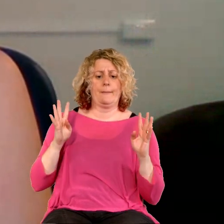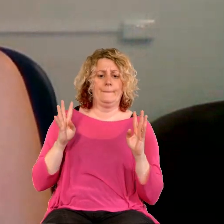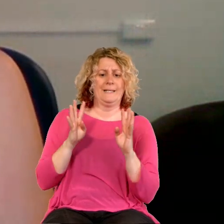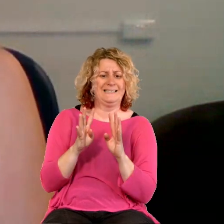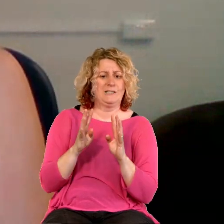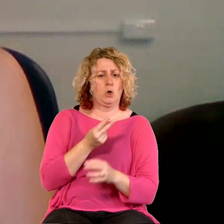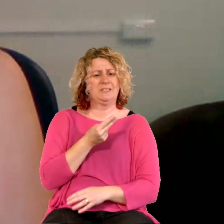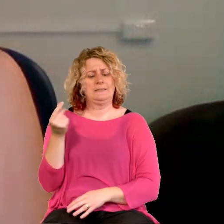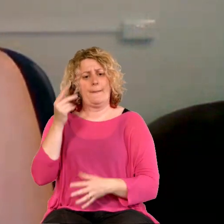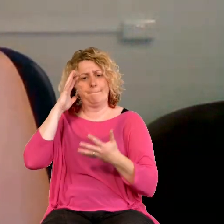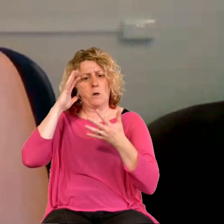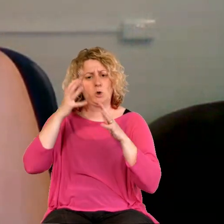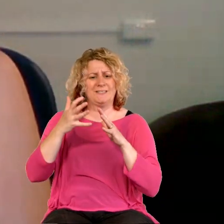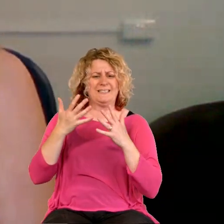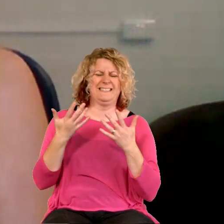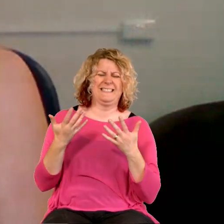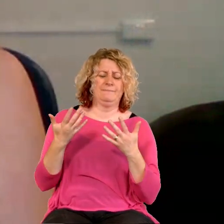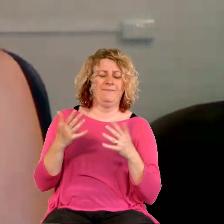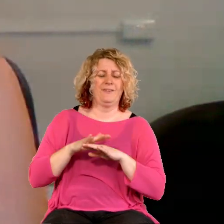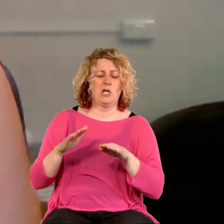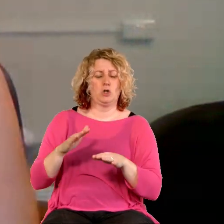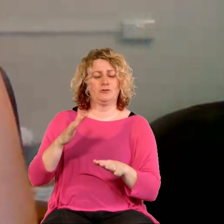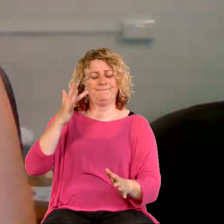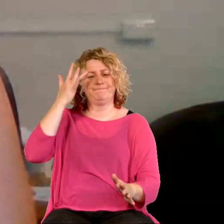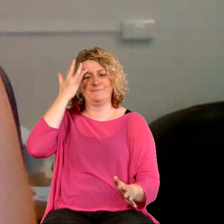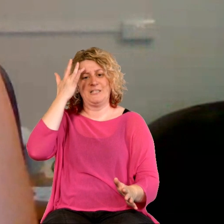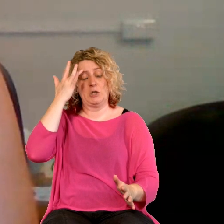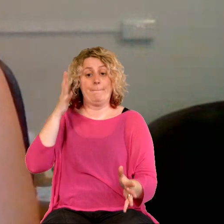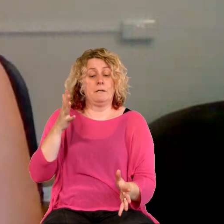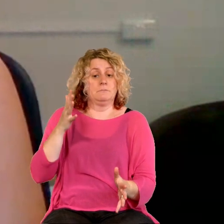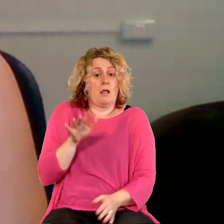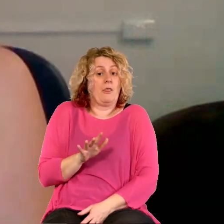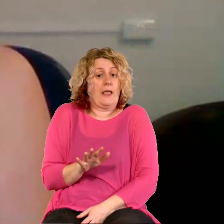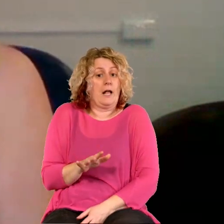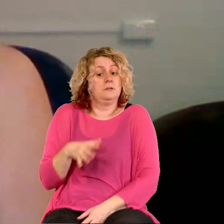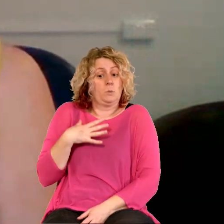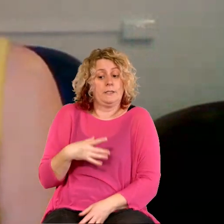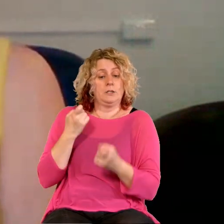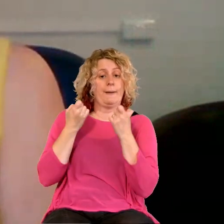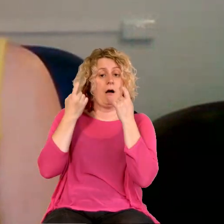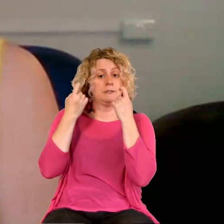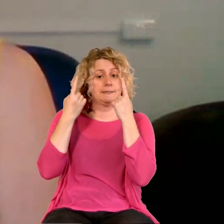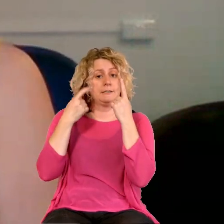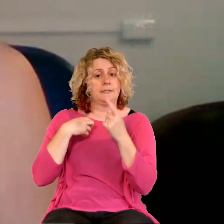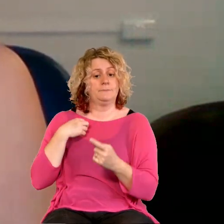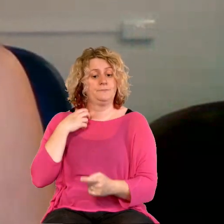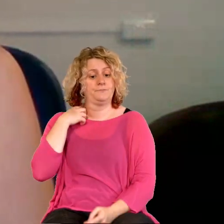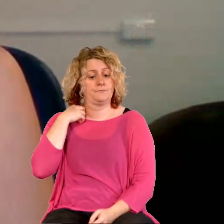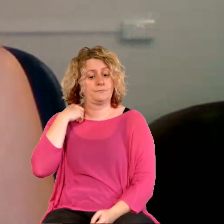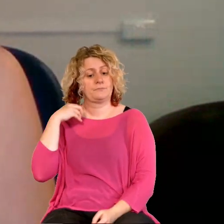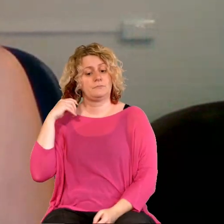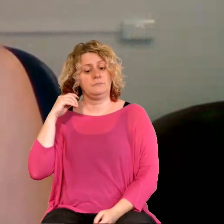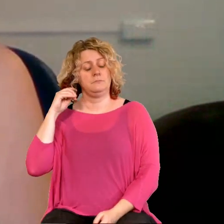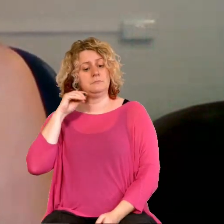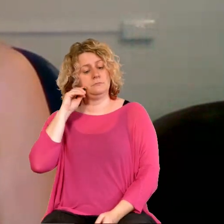concerns are a bit more irrational, but nevertheless need understanding. So I think there's a sort of